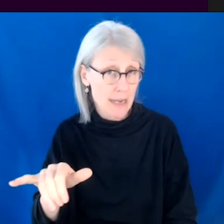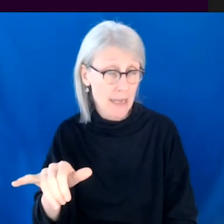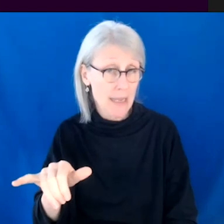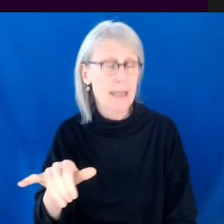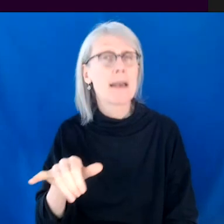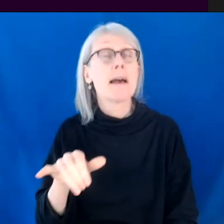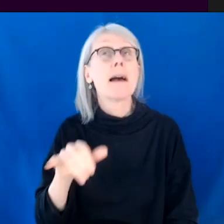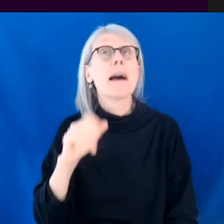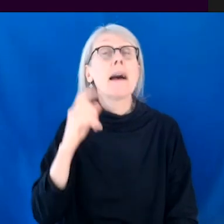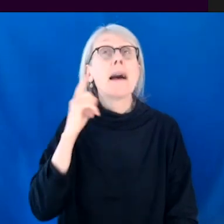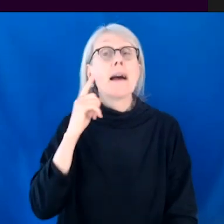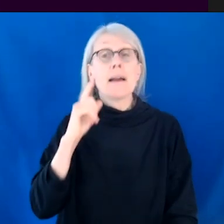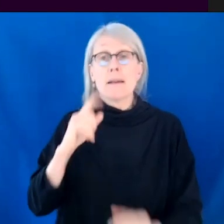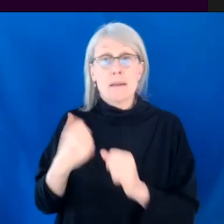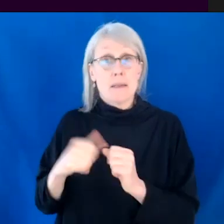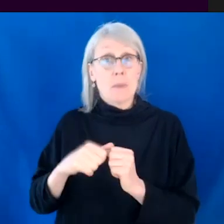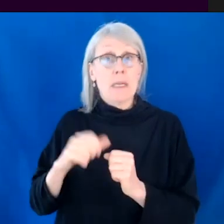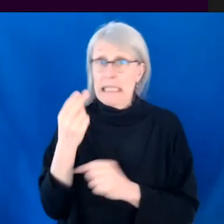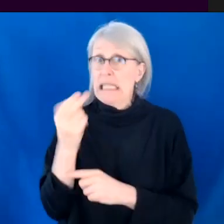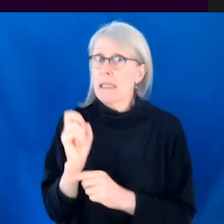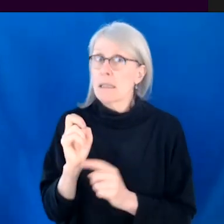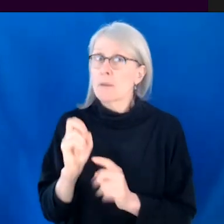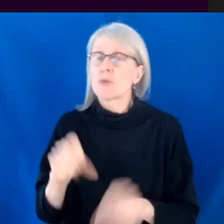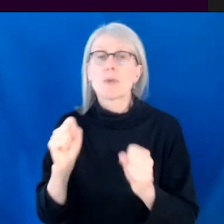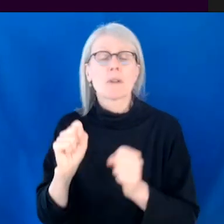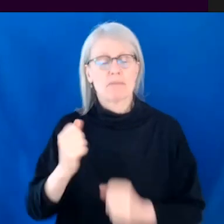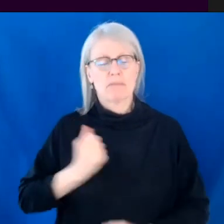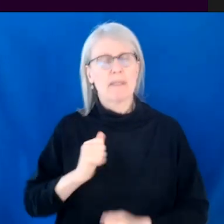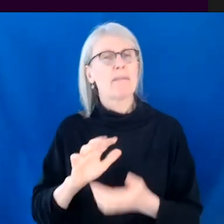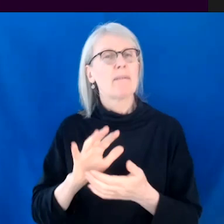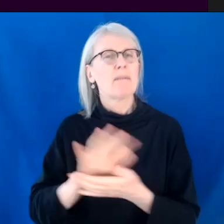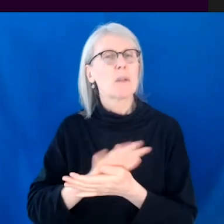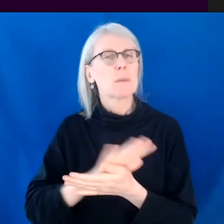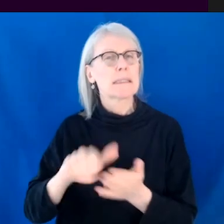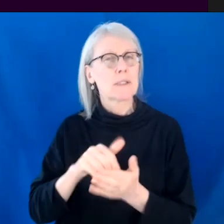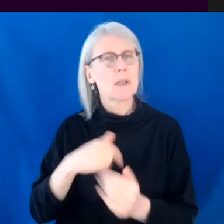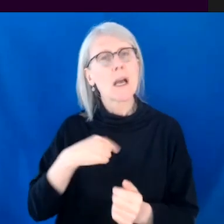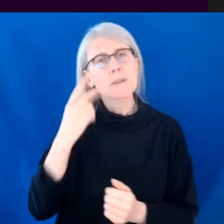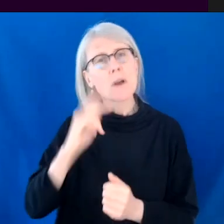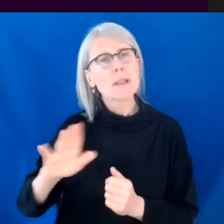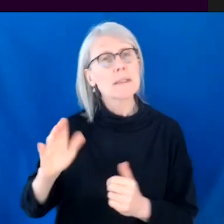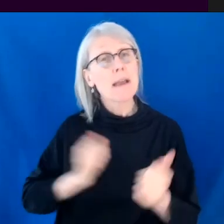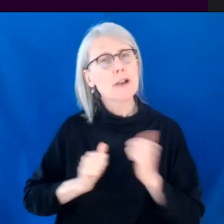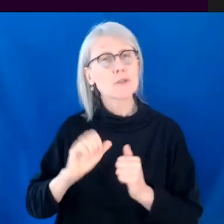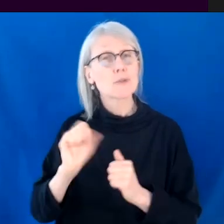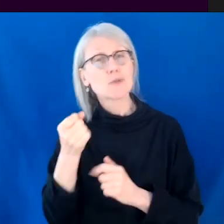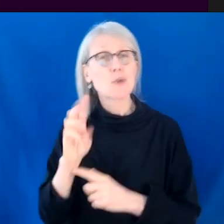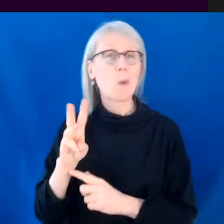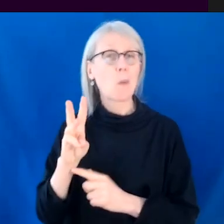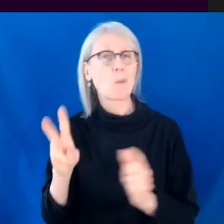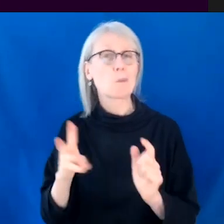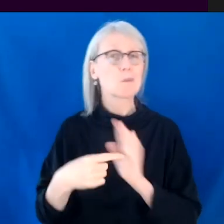remember, uh, he also went to the Canadian film center and I remember seeing his actors showcase piece and just being